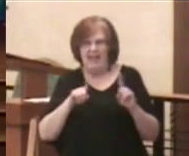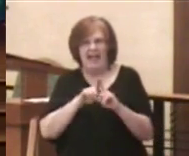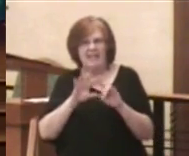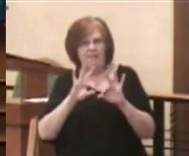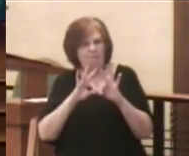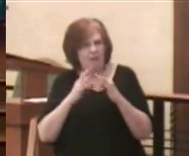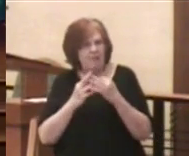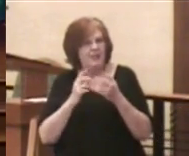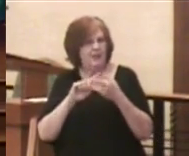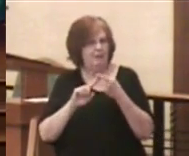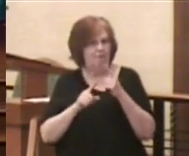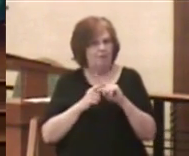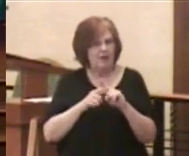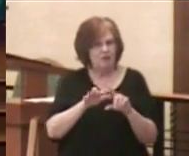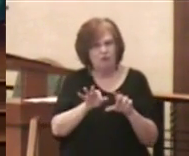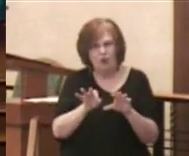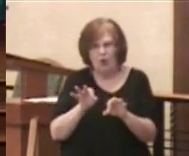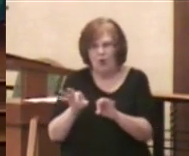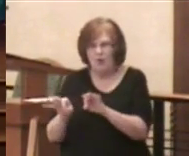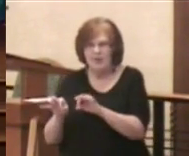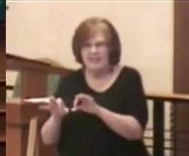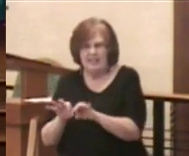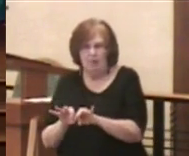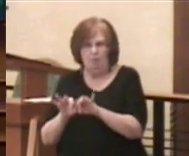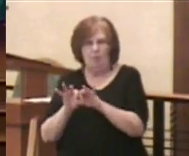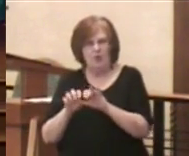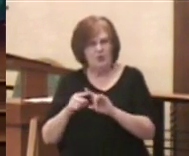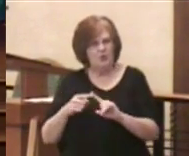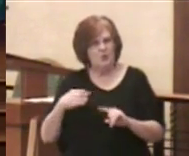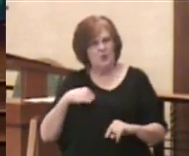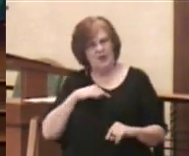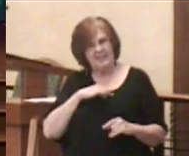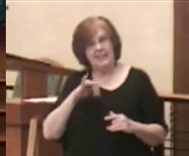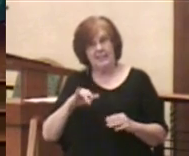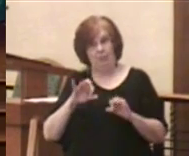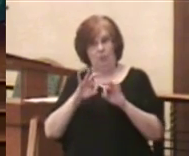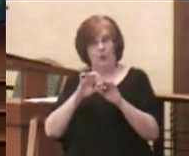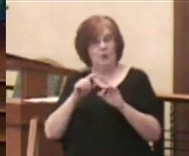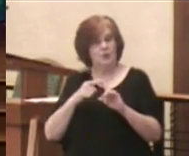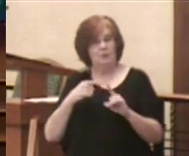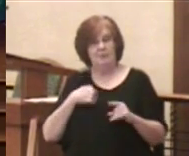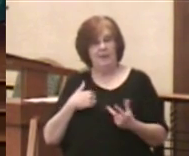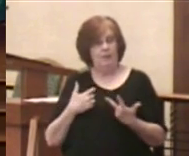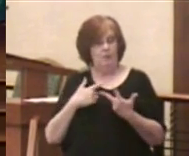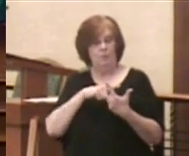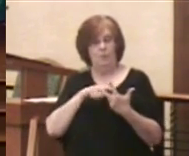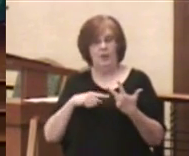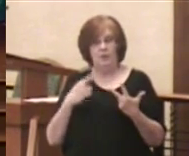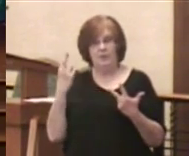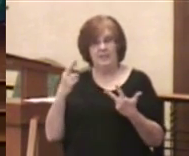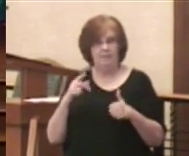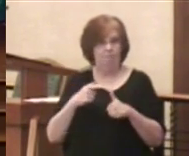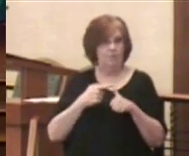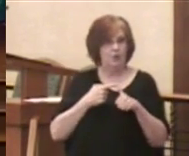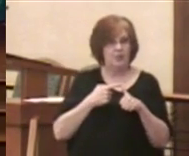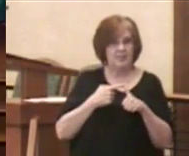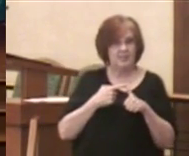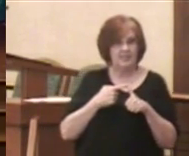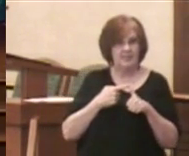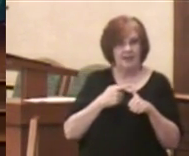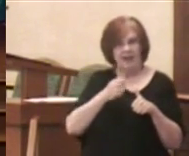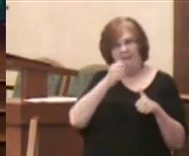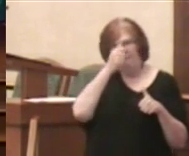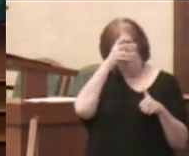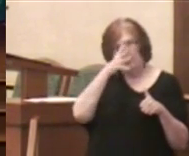and friends chose as meaningful to us. This was meaningful to me for three reasons. The first was that my